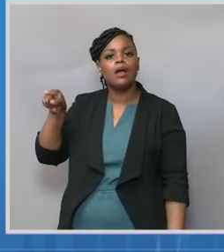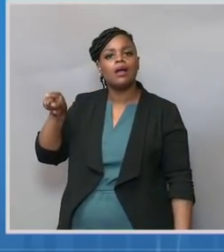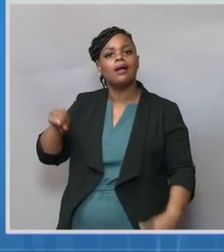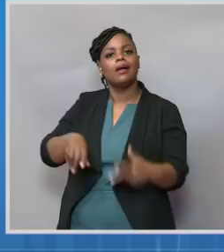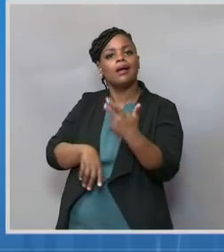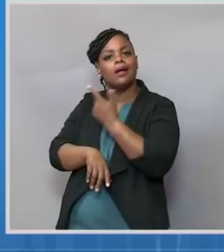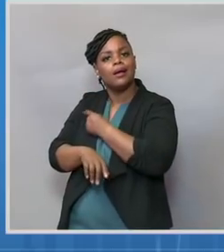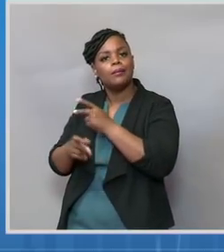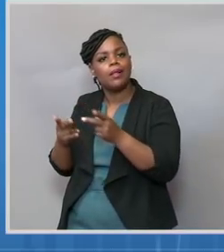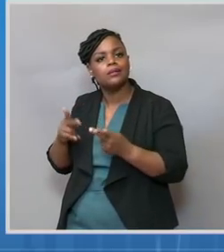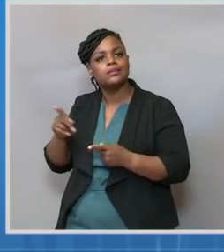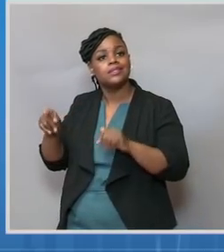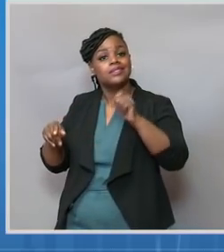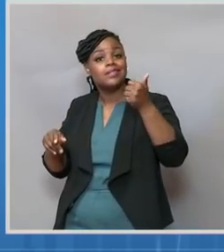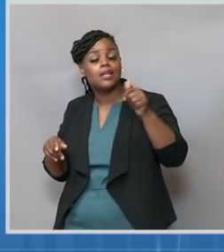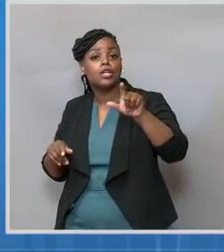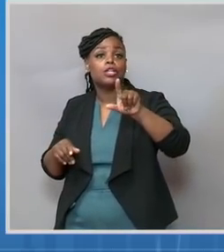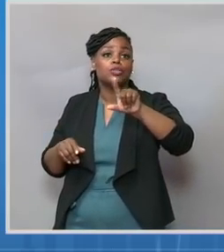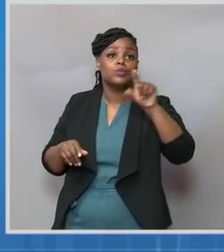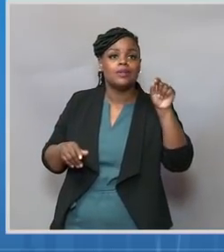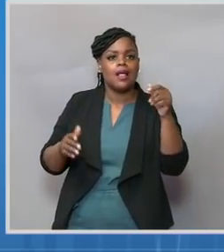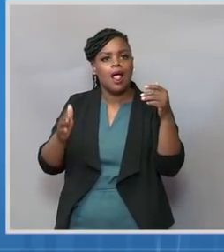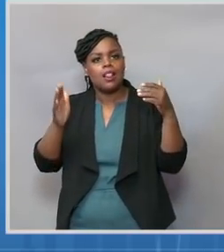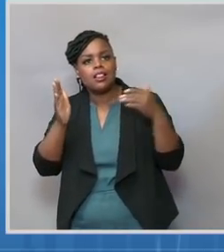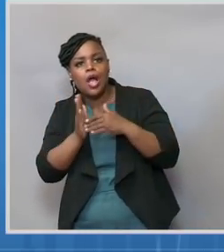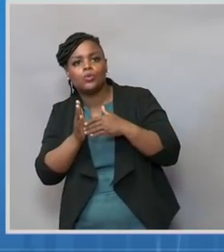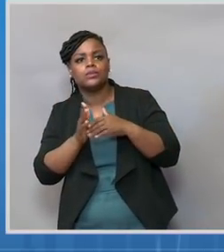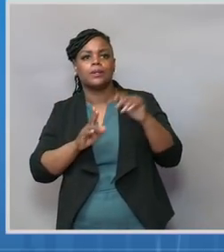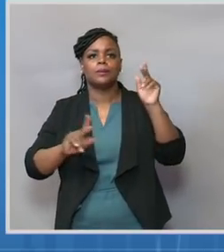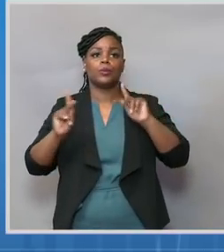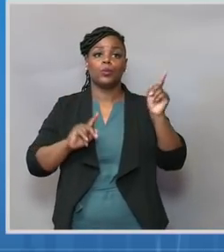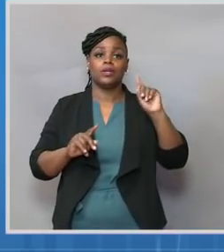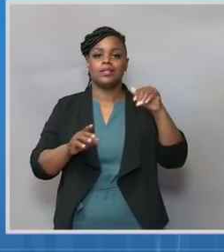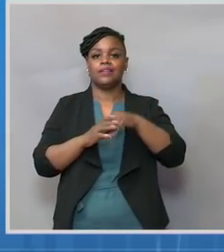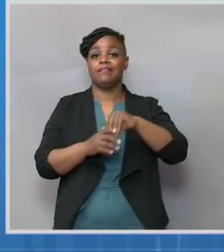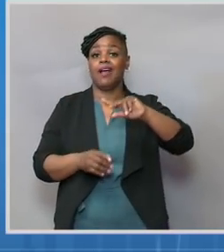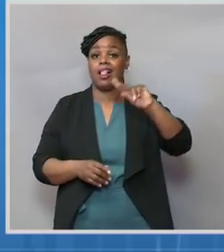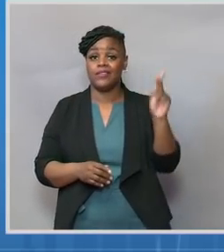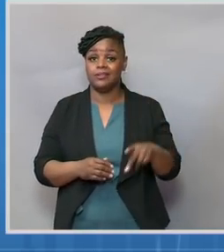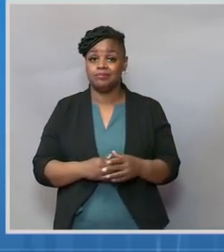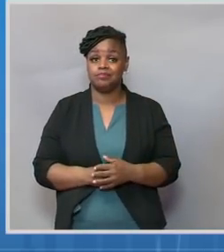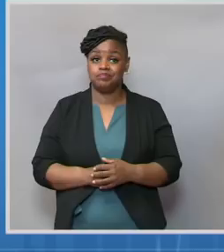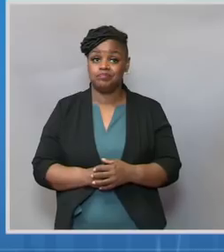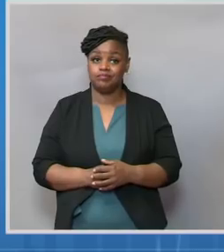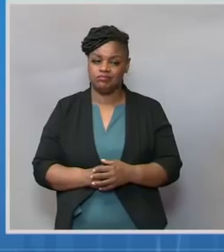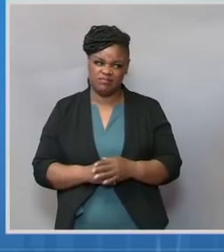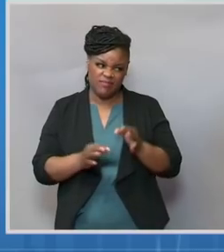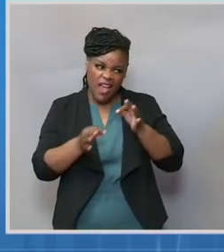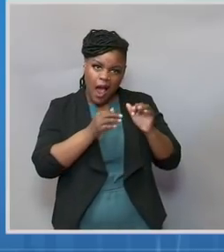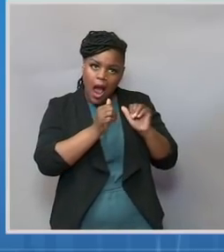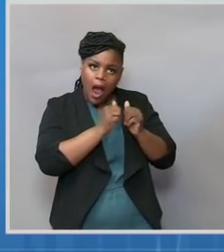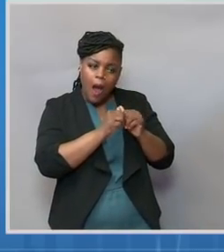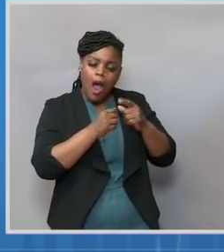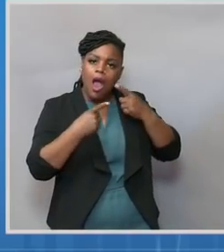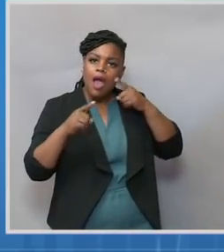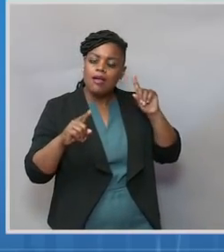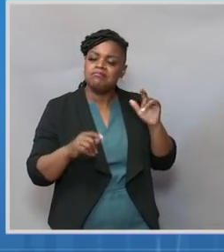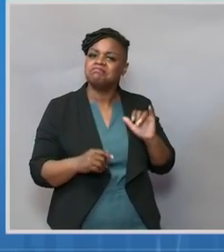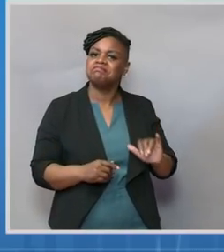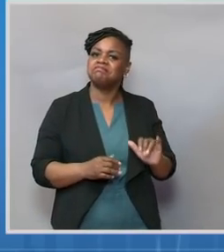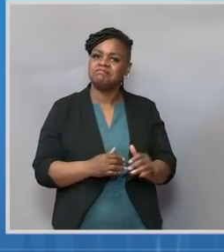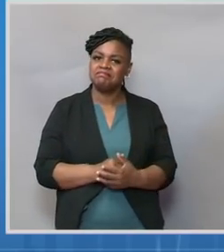people in the Philadelphia area. All of this is in addition to the initiatives that we've shared with you in the past, the